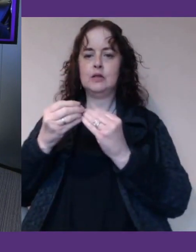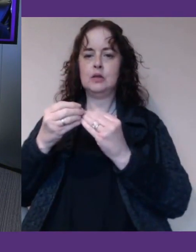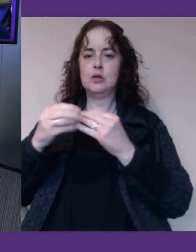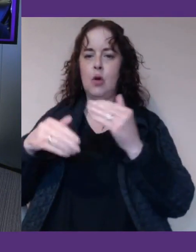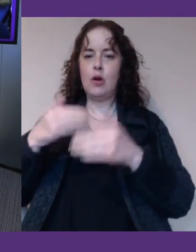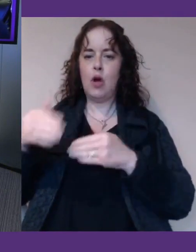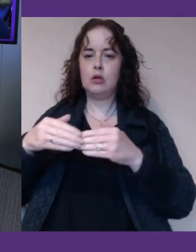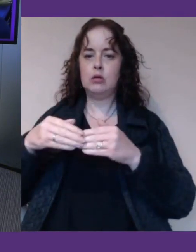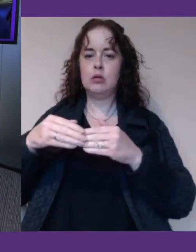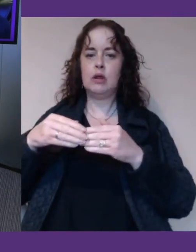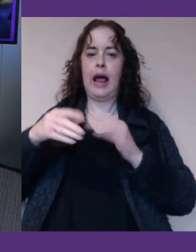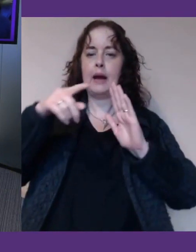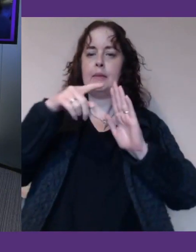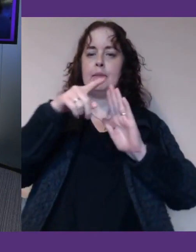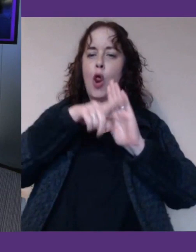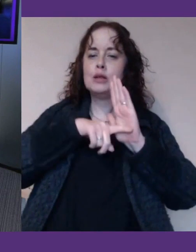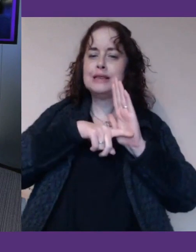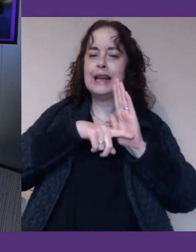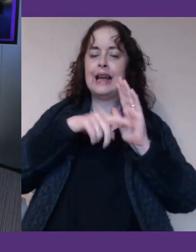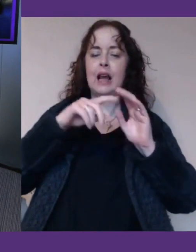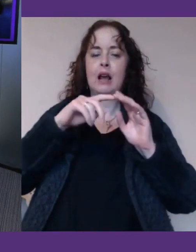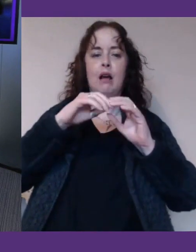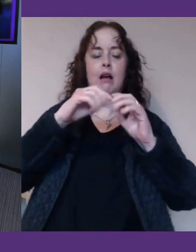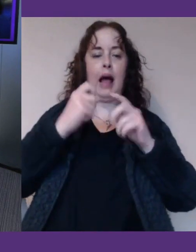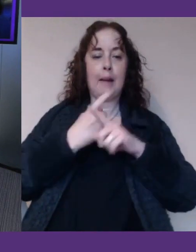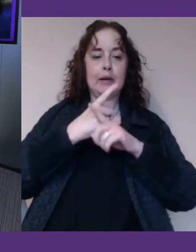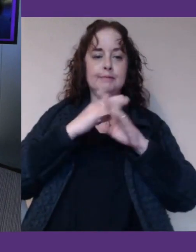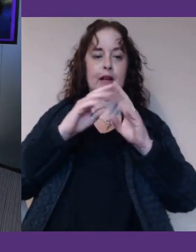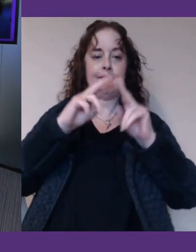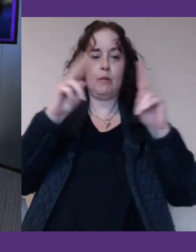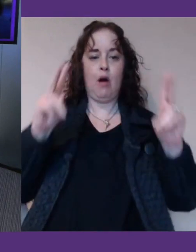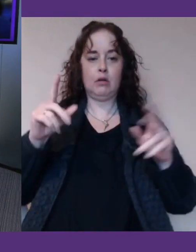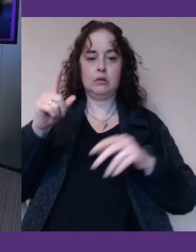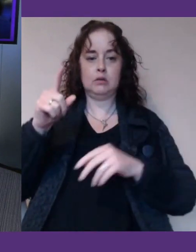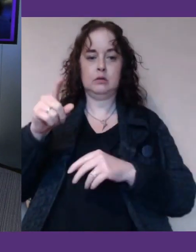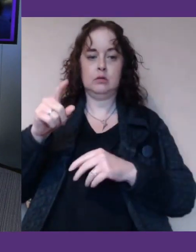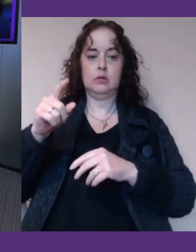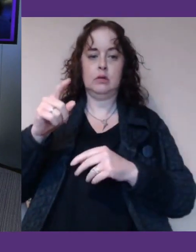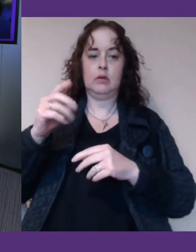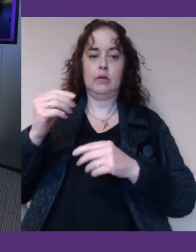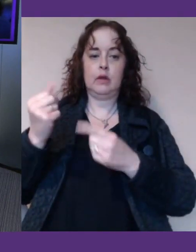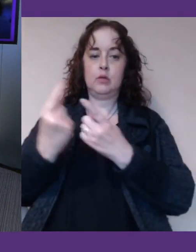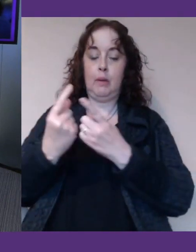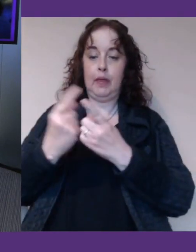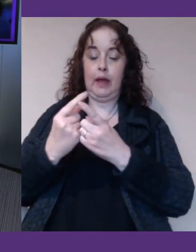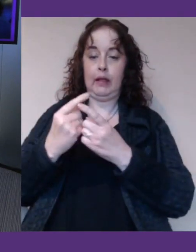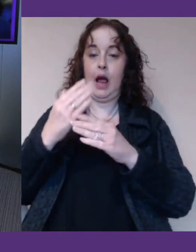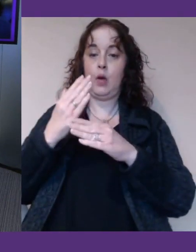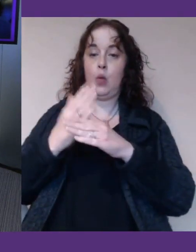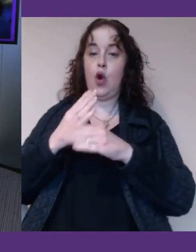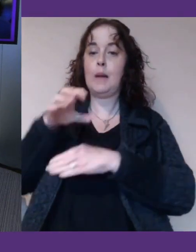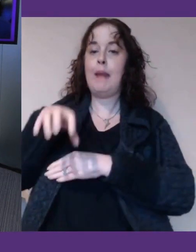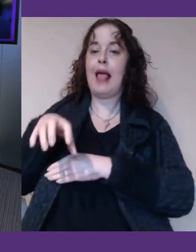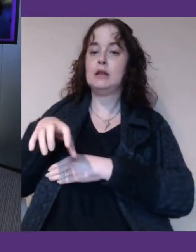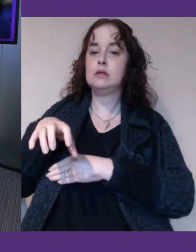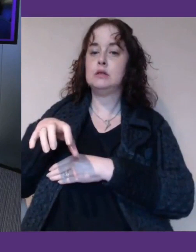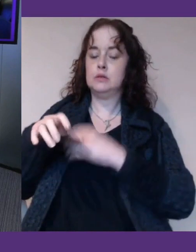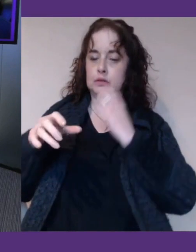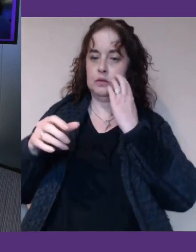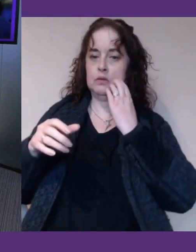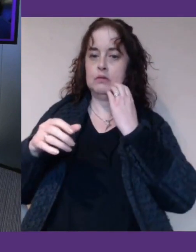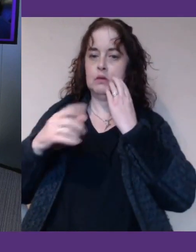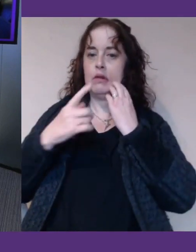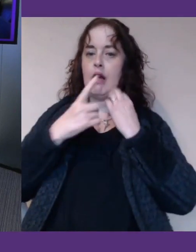happens in in every part. And I wonder whether there is a value in picking something like workplace, and certainly in AbilityNet, we focused on that a lot more.